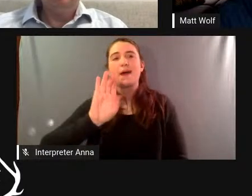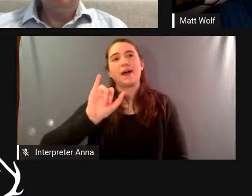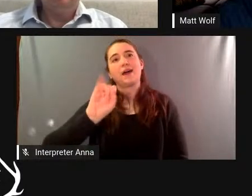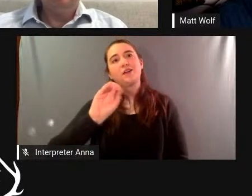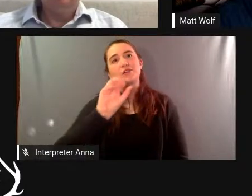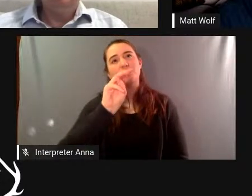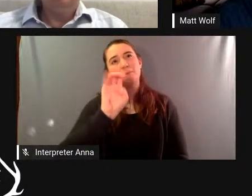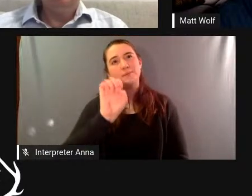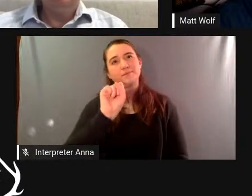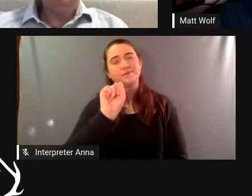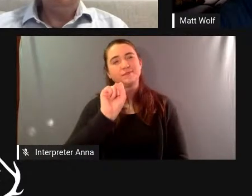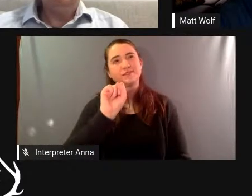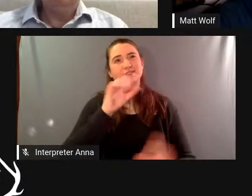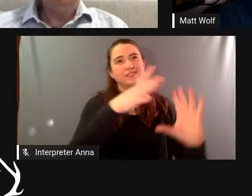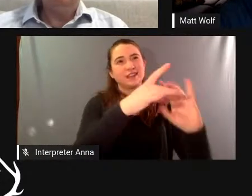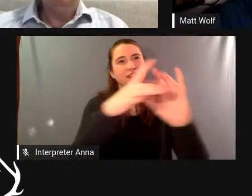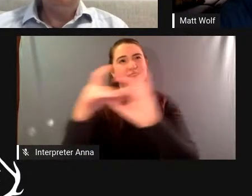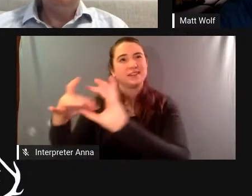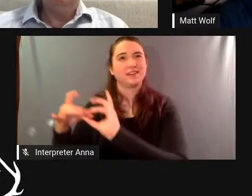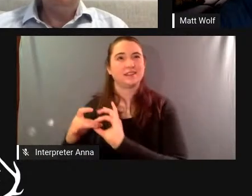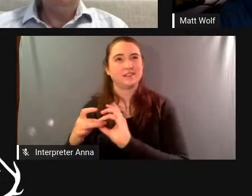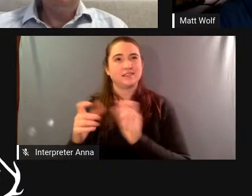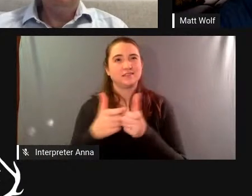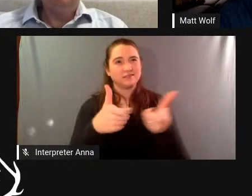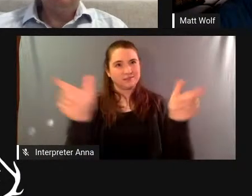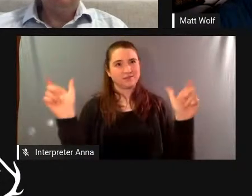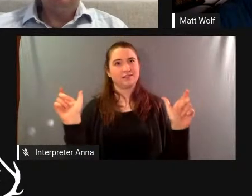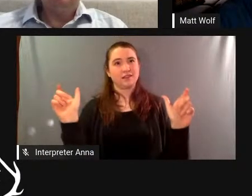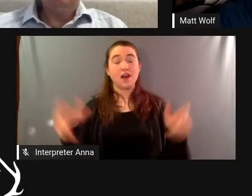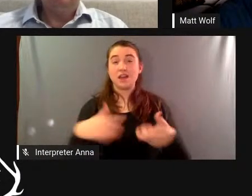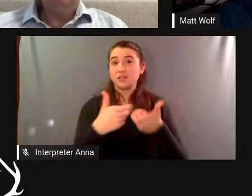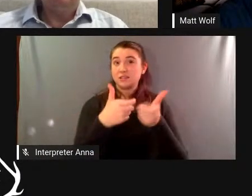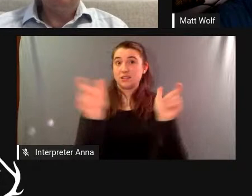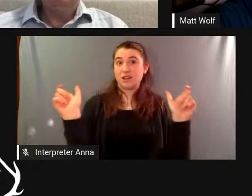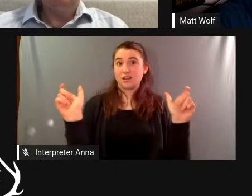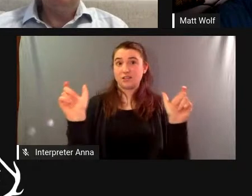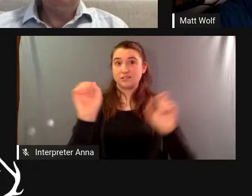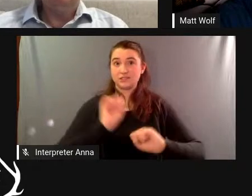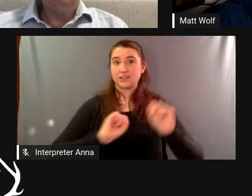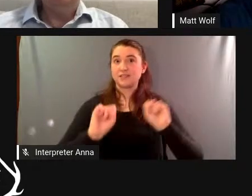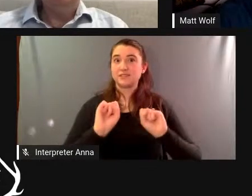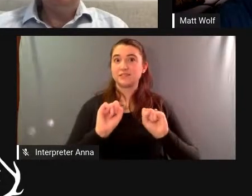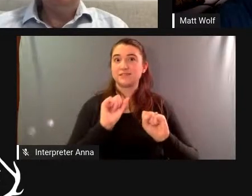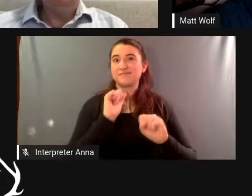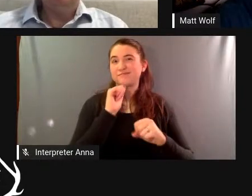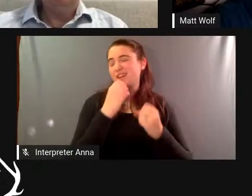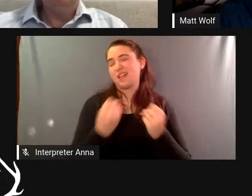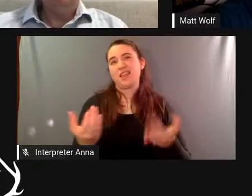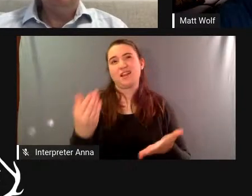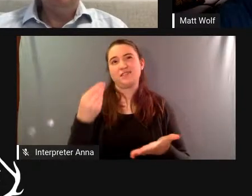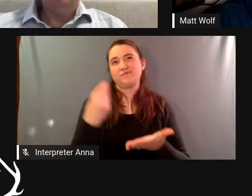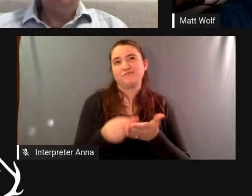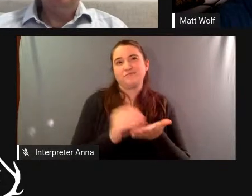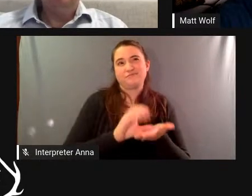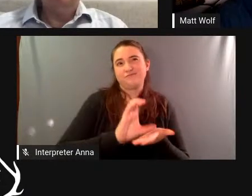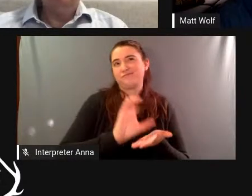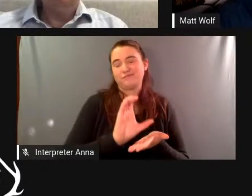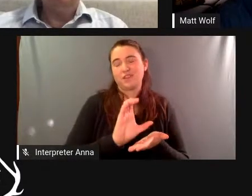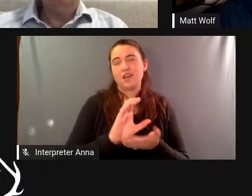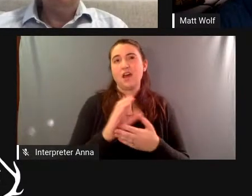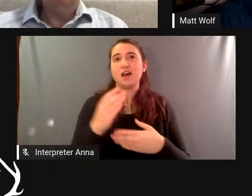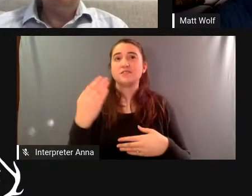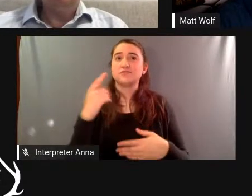and large-scale science is uh very underfunded and it's kind of controversial because a lot of